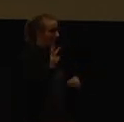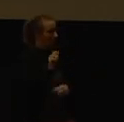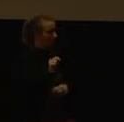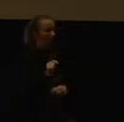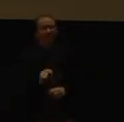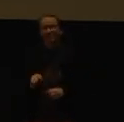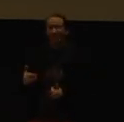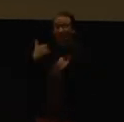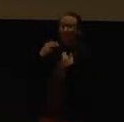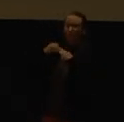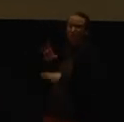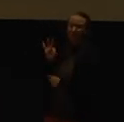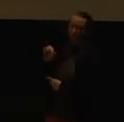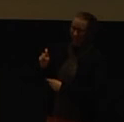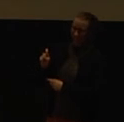it FOX.